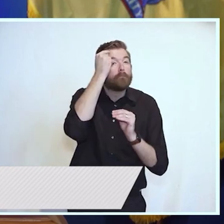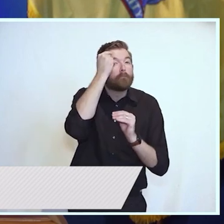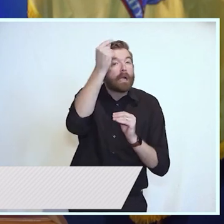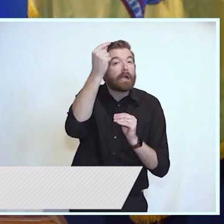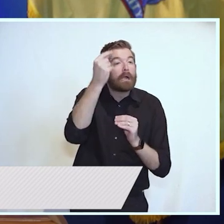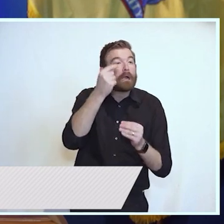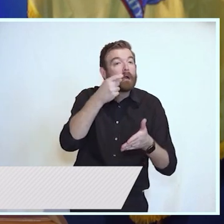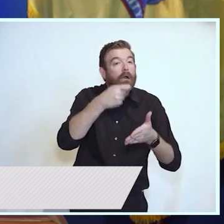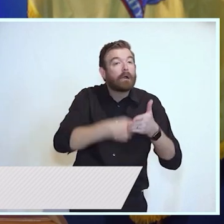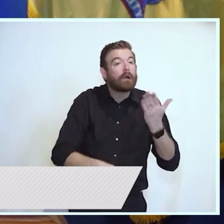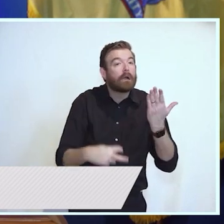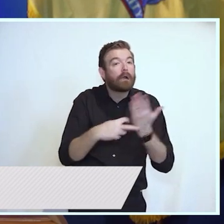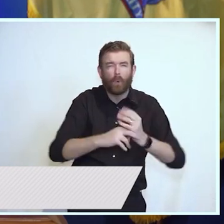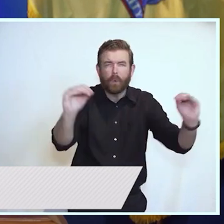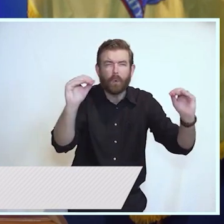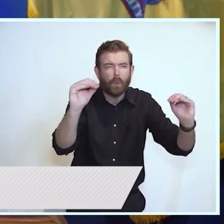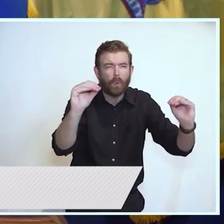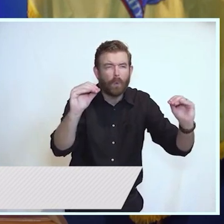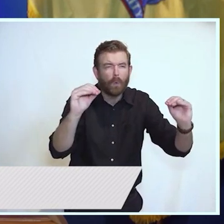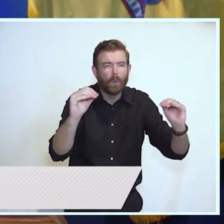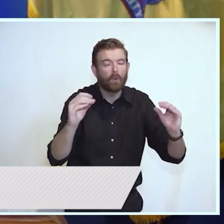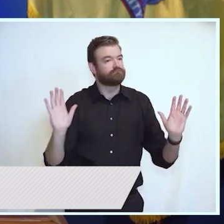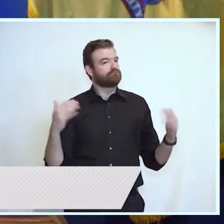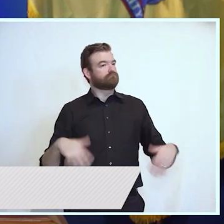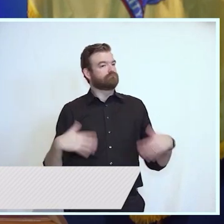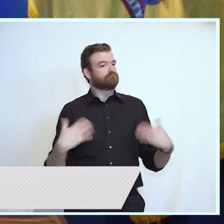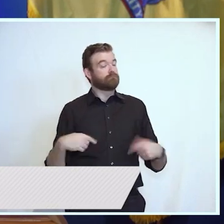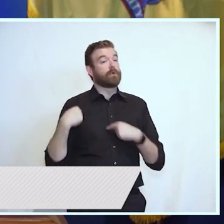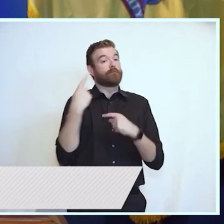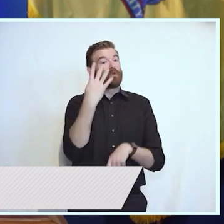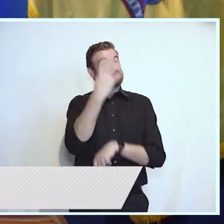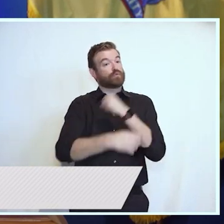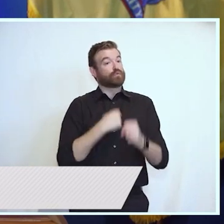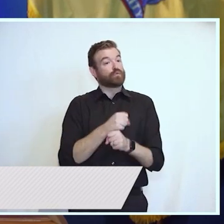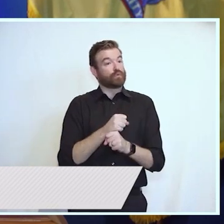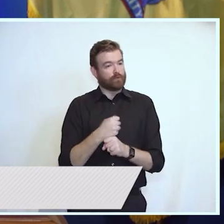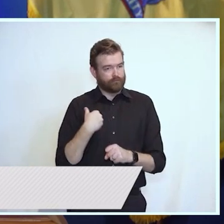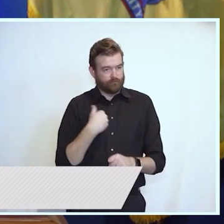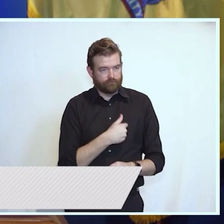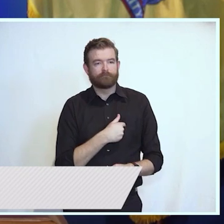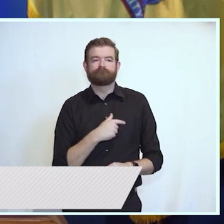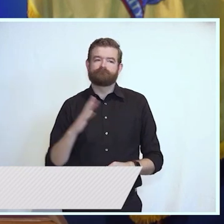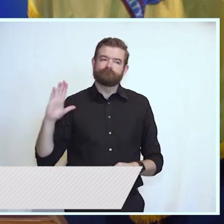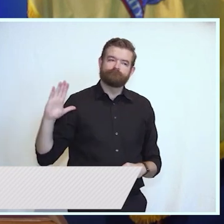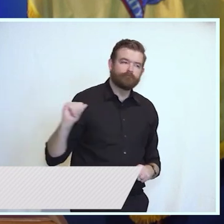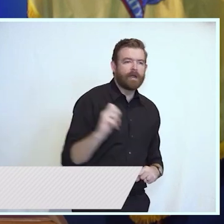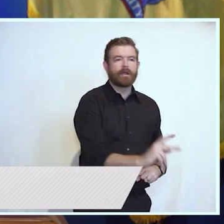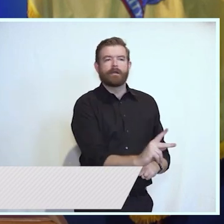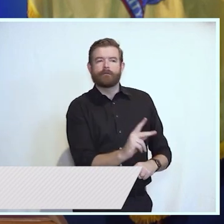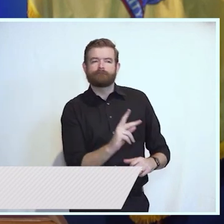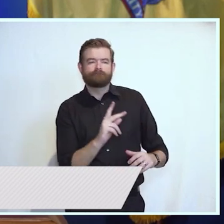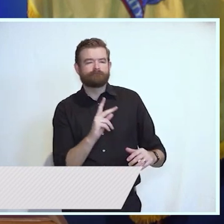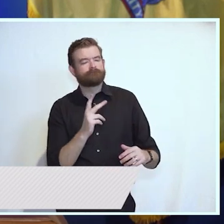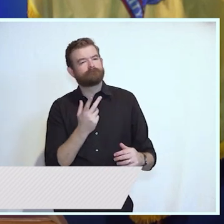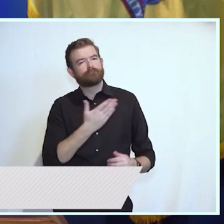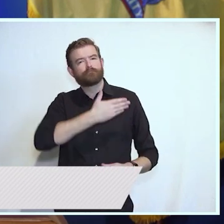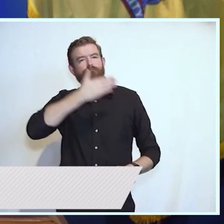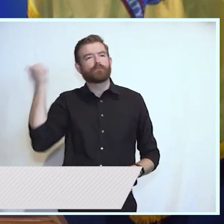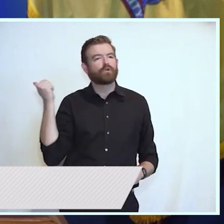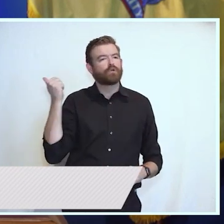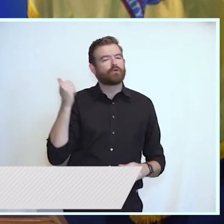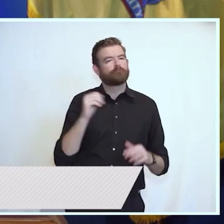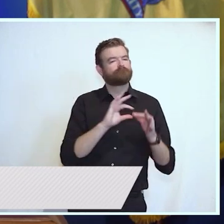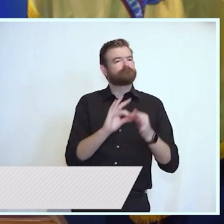Over the past four years, we've also restored a basic sense of social and environmental justice, including enacting the nation's